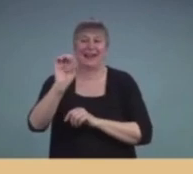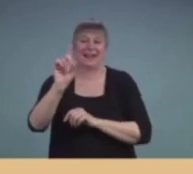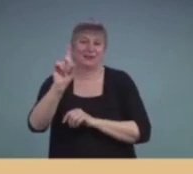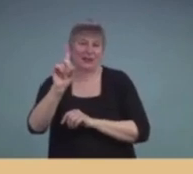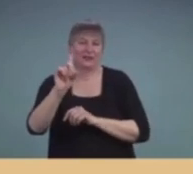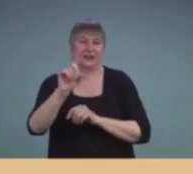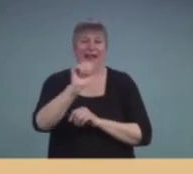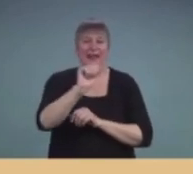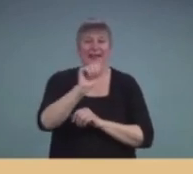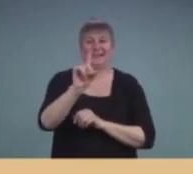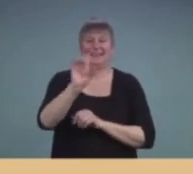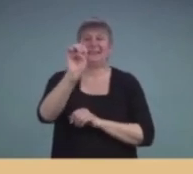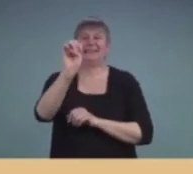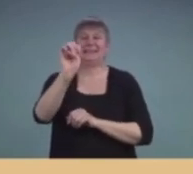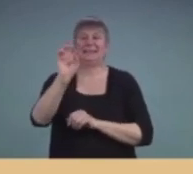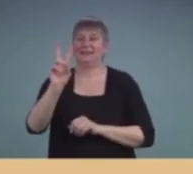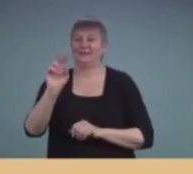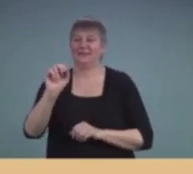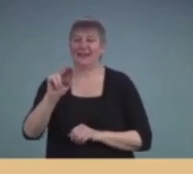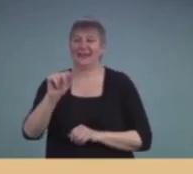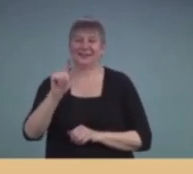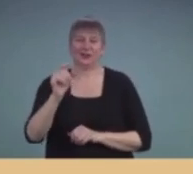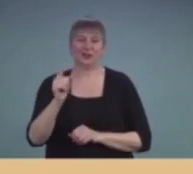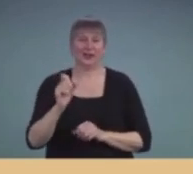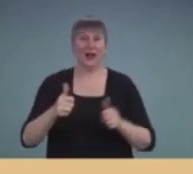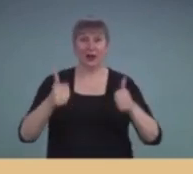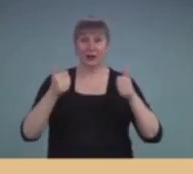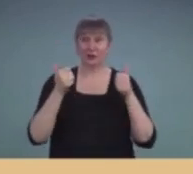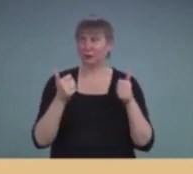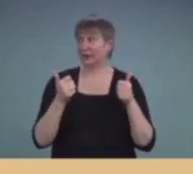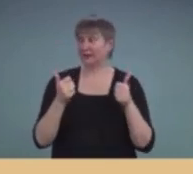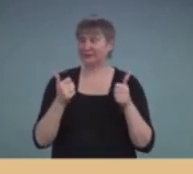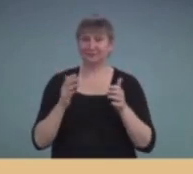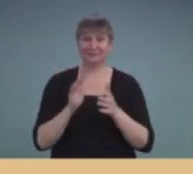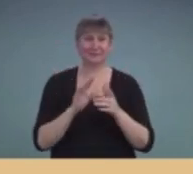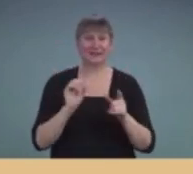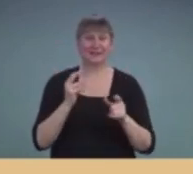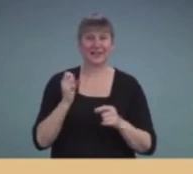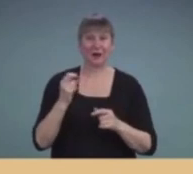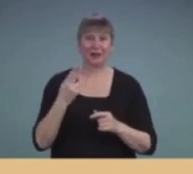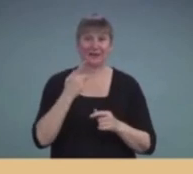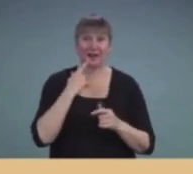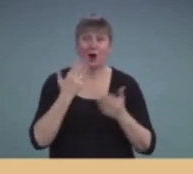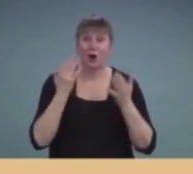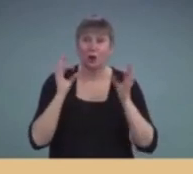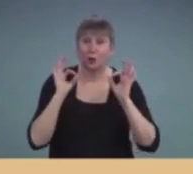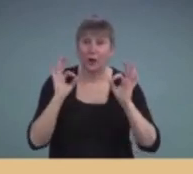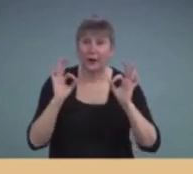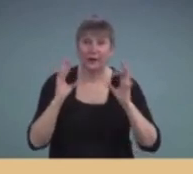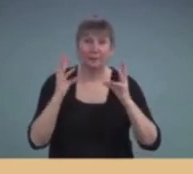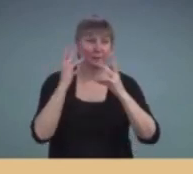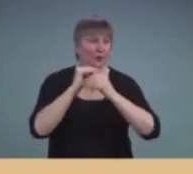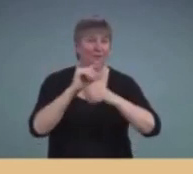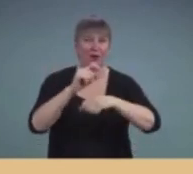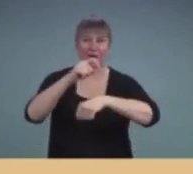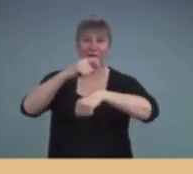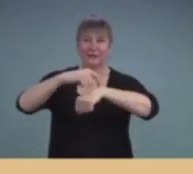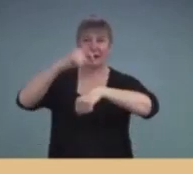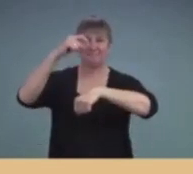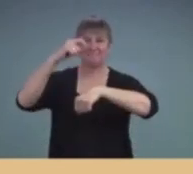Great. you can navigate to a section. I that's it. Wonderfully on time. That's amazing.